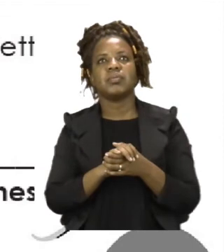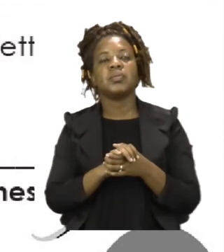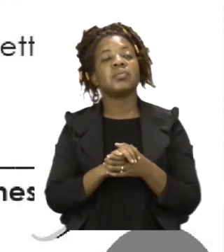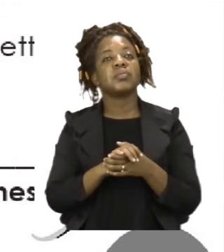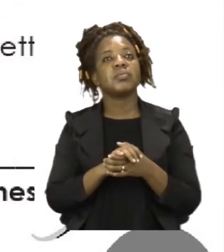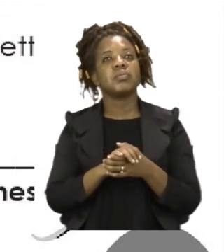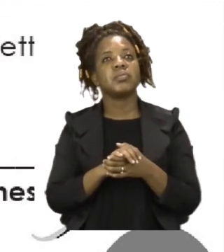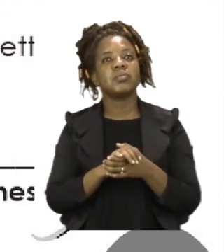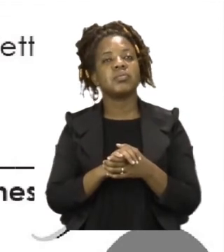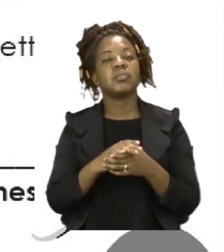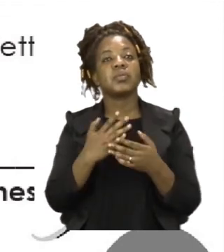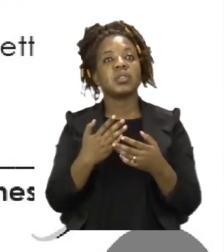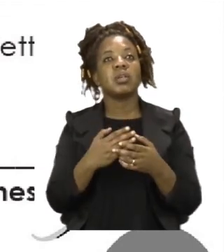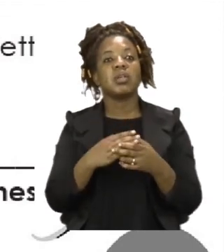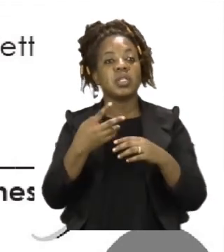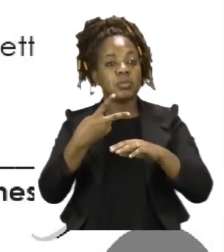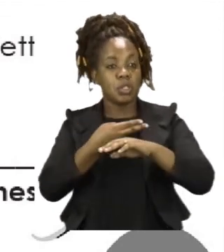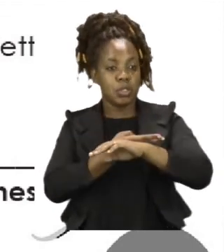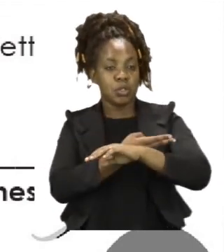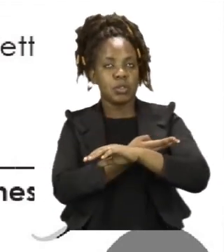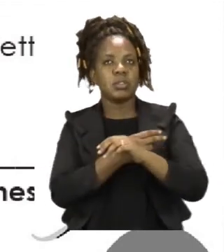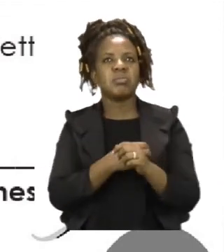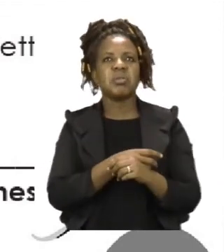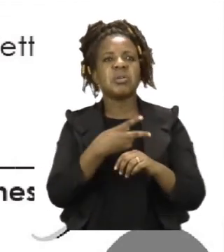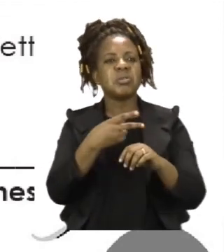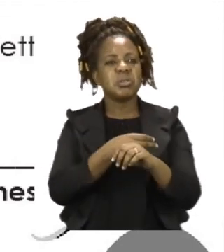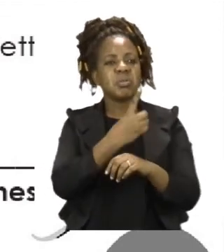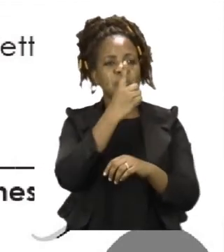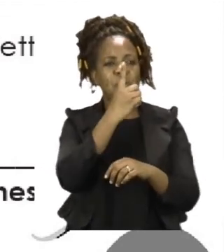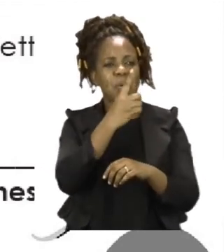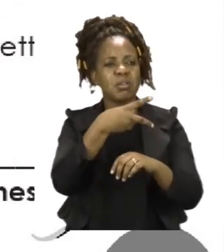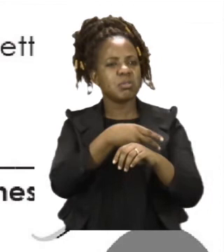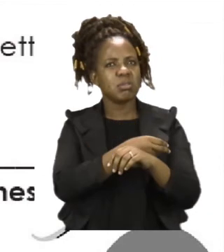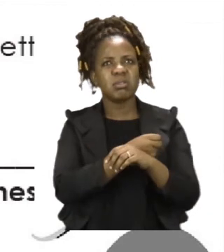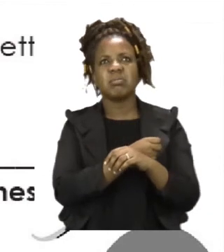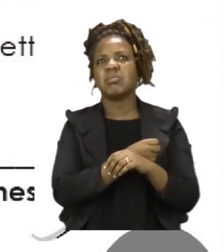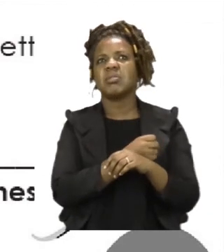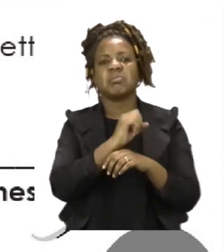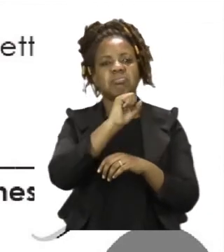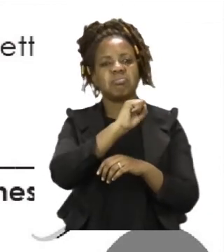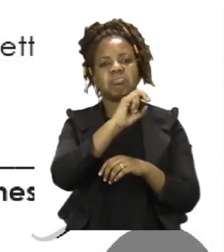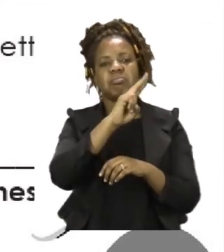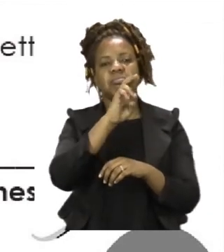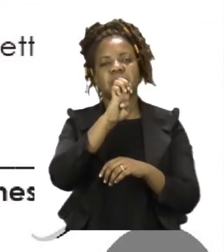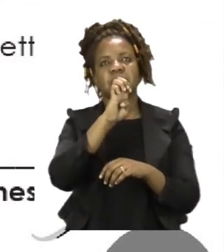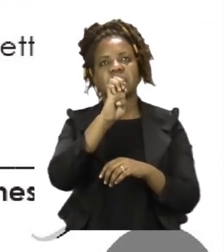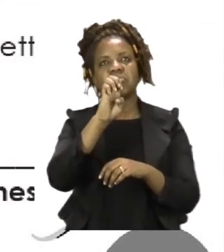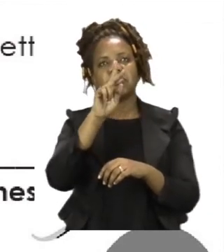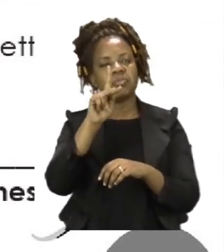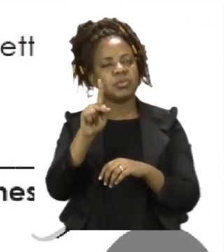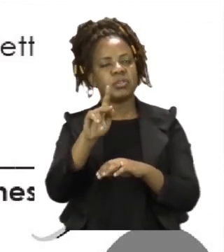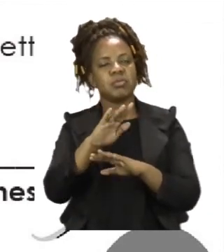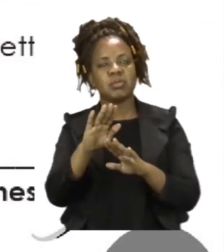say sheep. And in this case, even if they are five, we say five